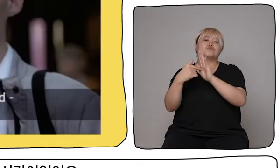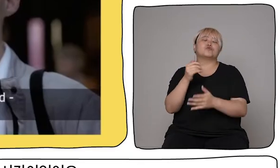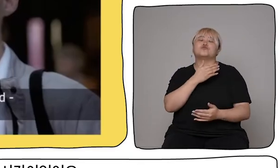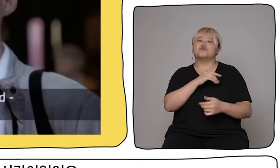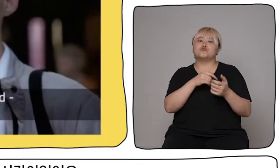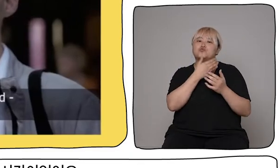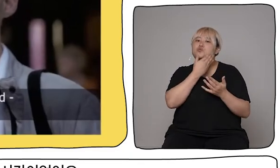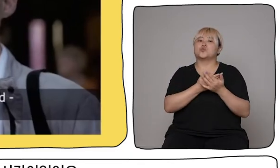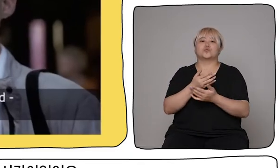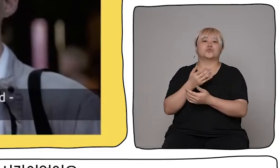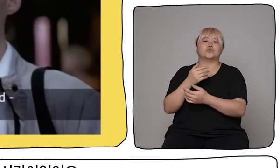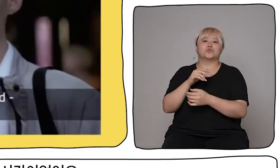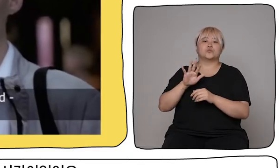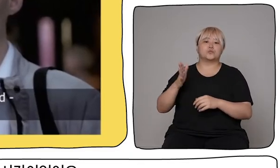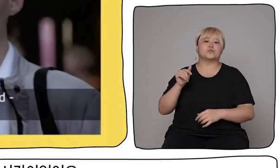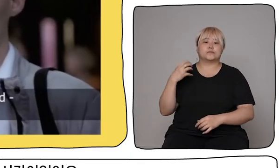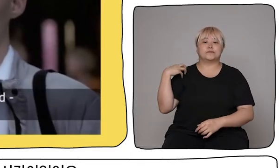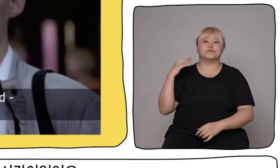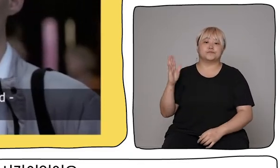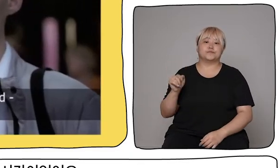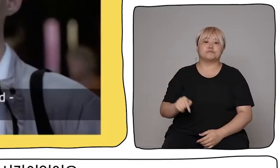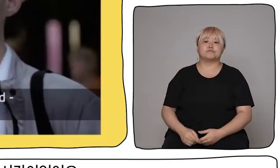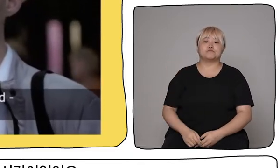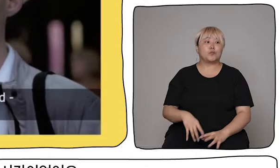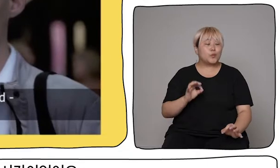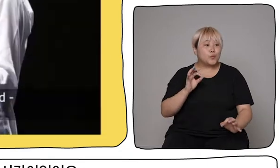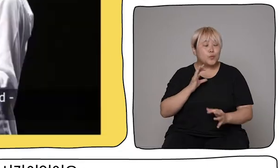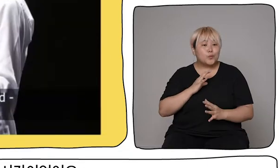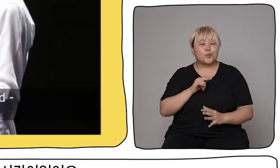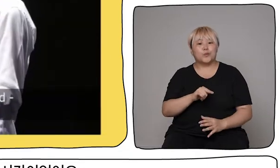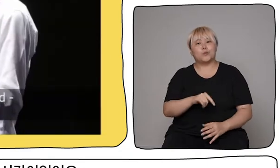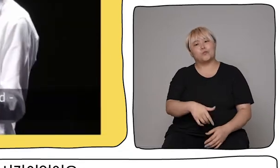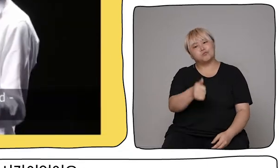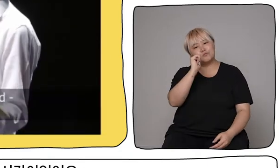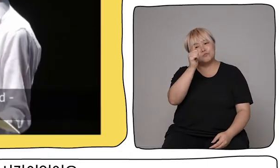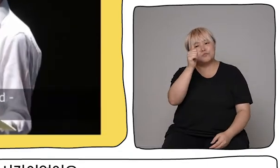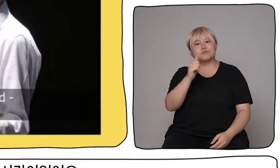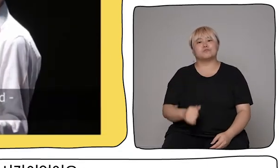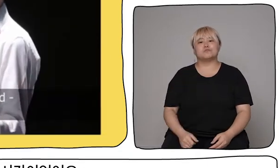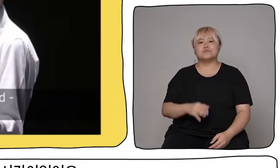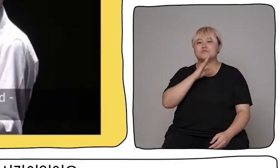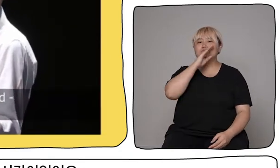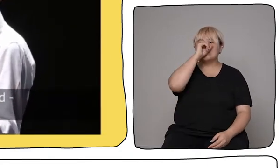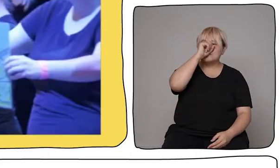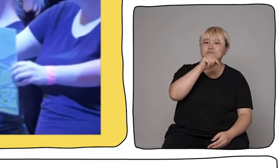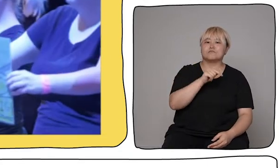DADA maiden, the greatest time I had, like it was growing.